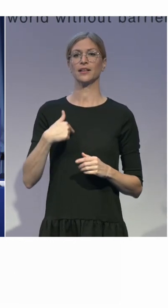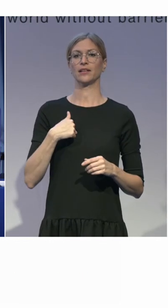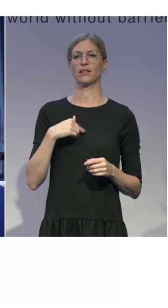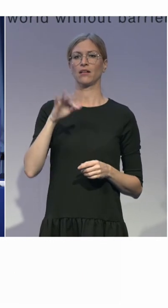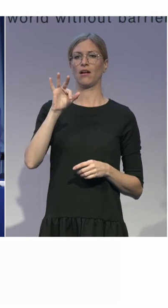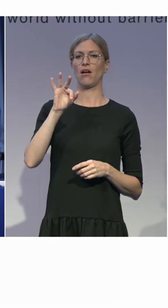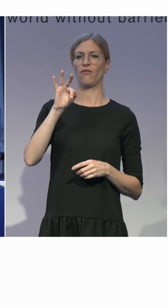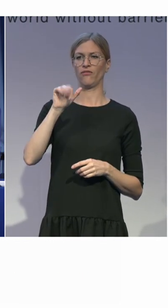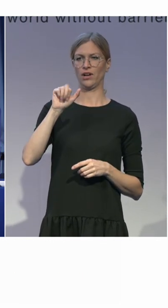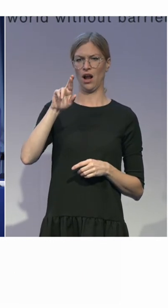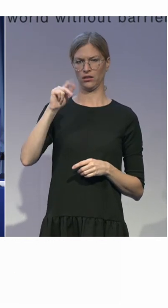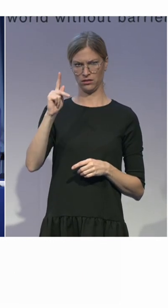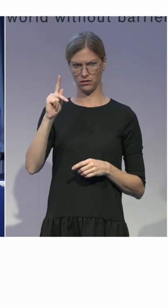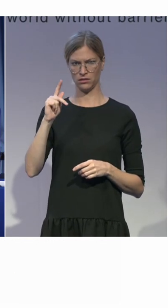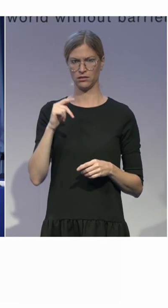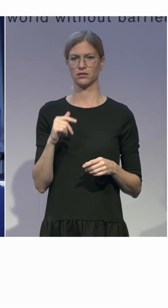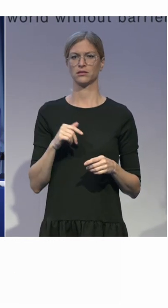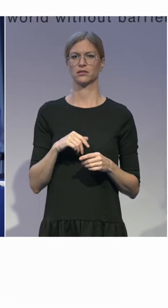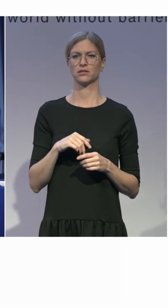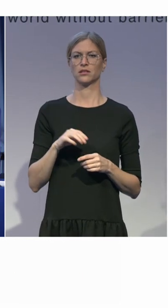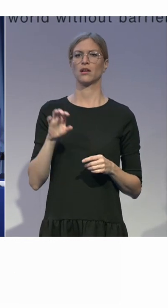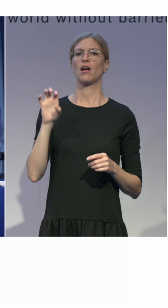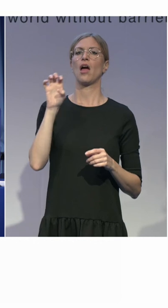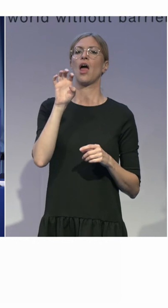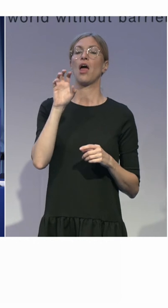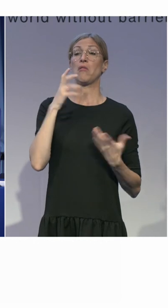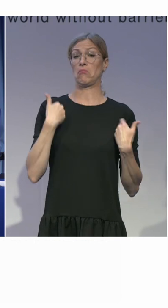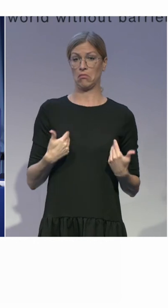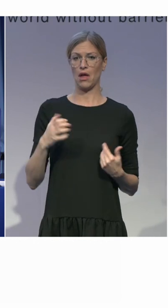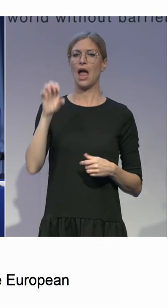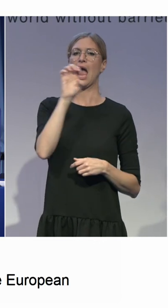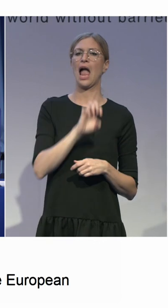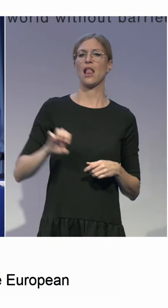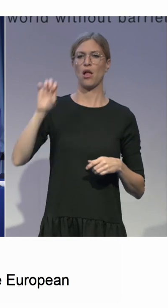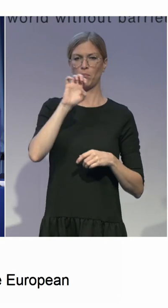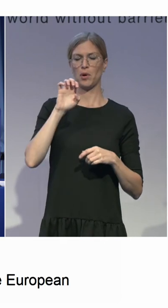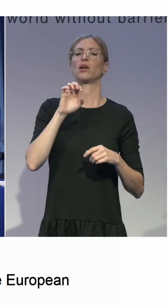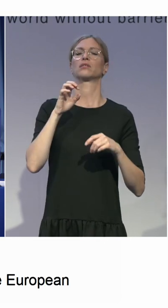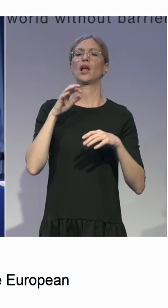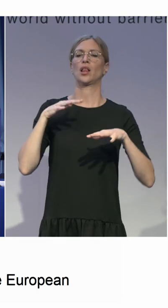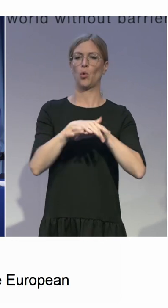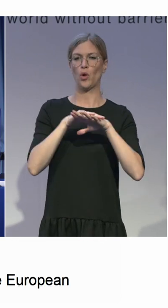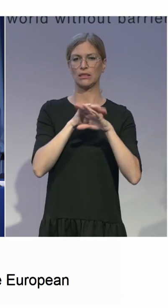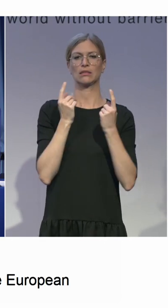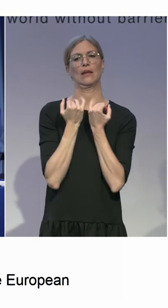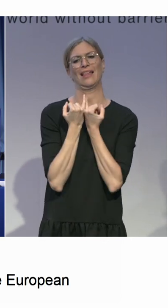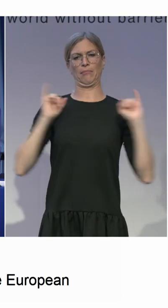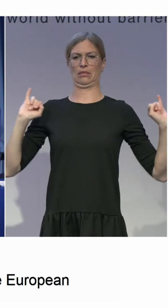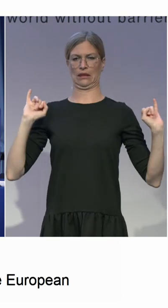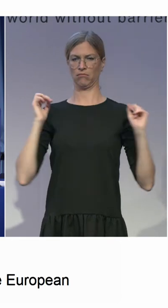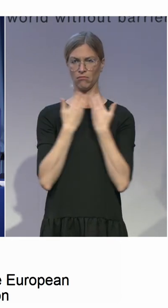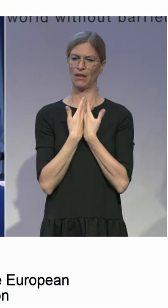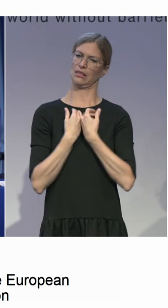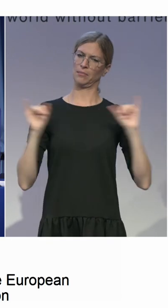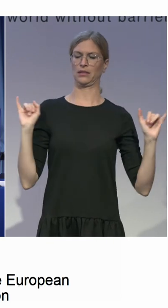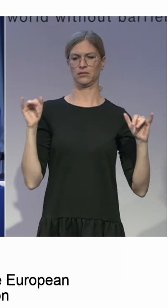European Network on Independent Living. And I have a question that kind of links to the last question.